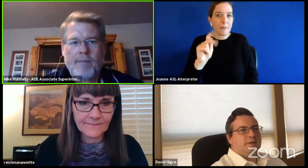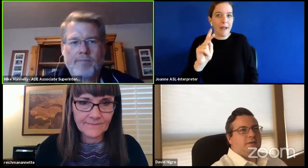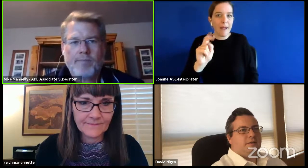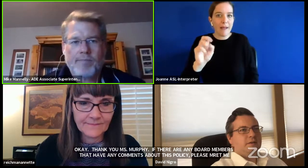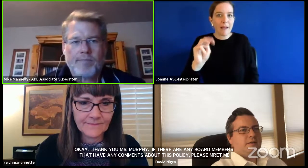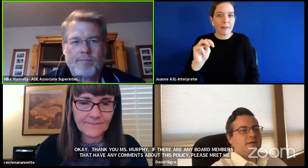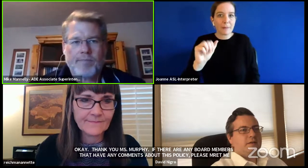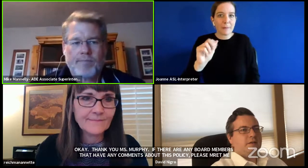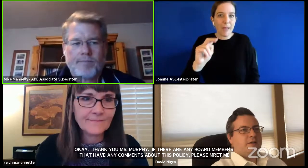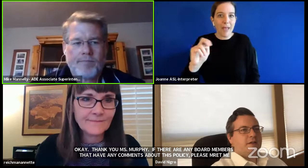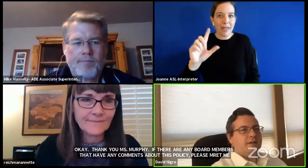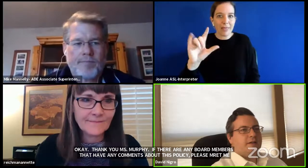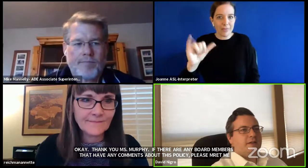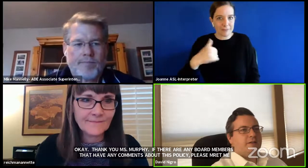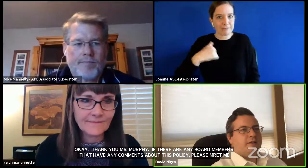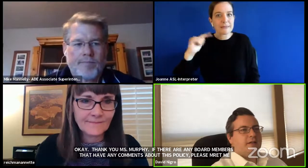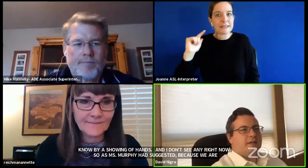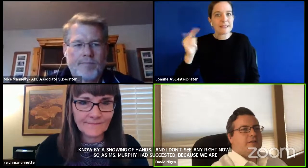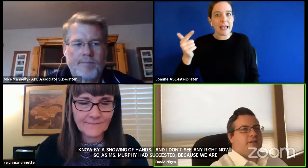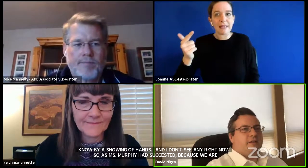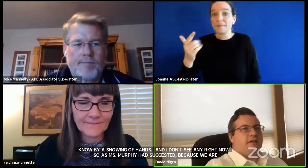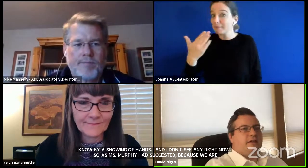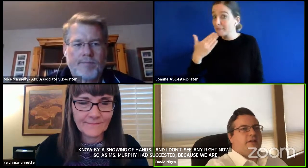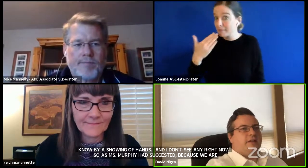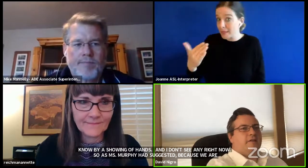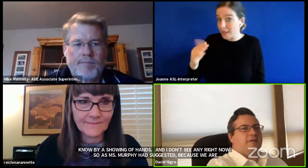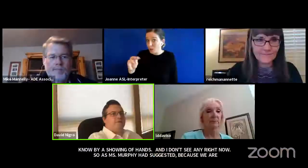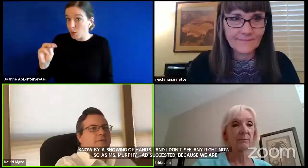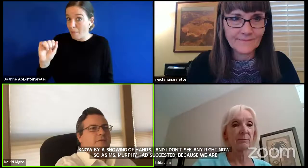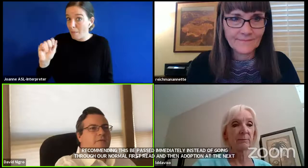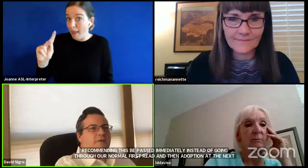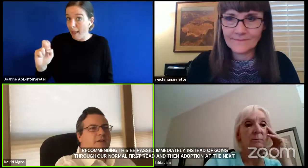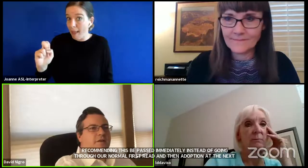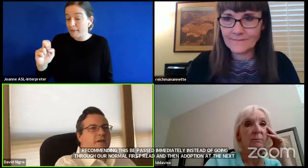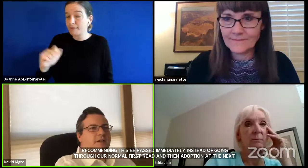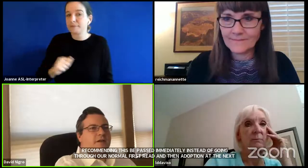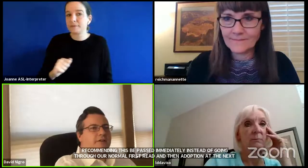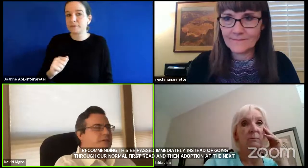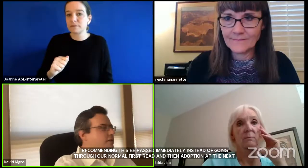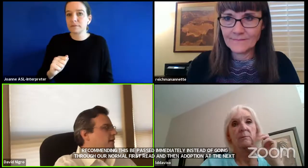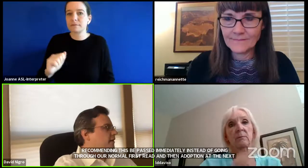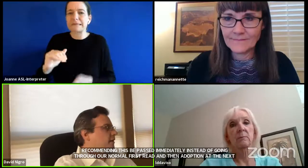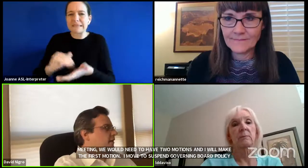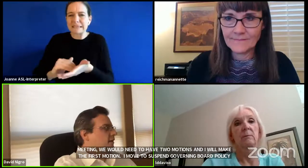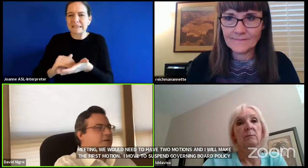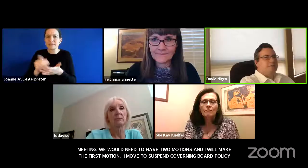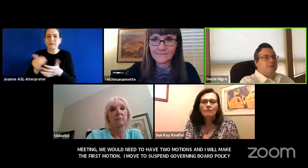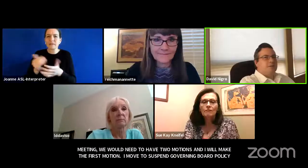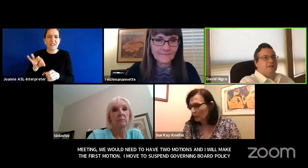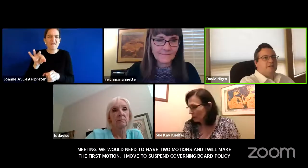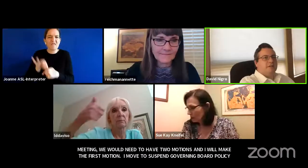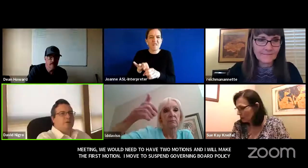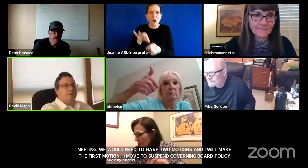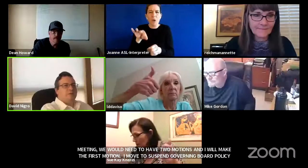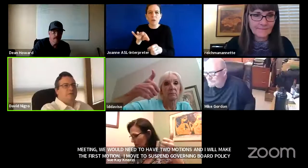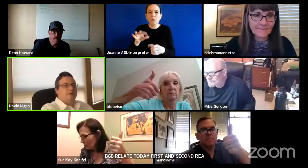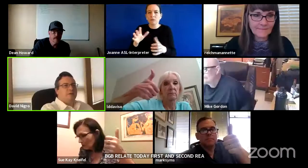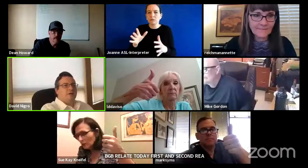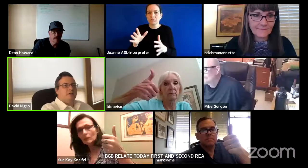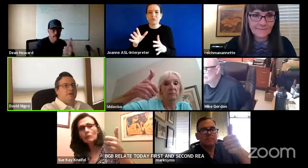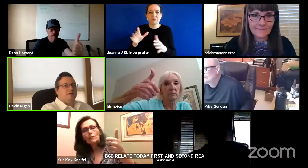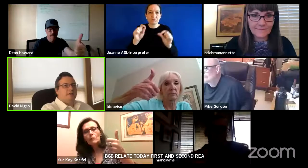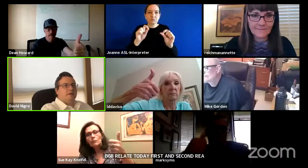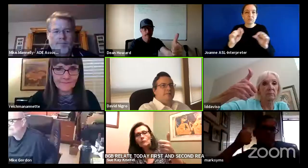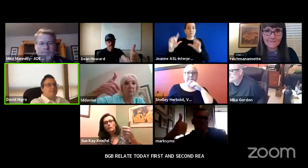second that thank you mike uh seconds and then again if we can vote on this uh this motion open your